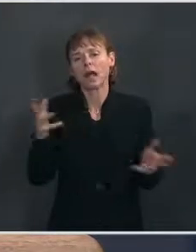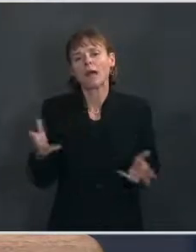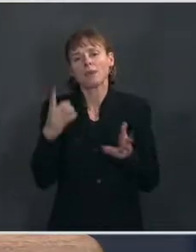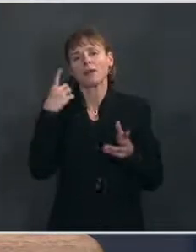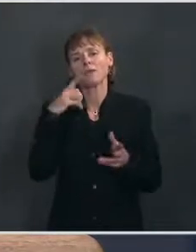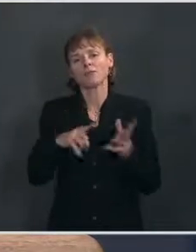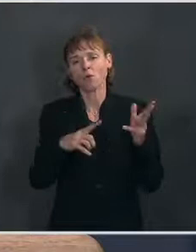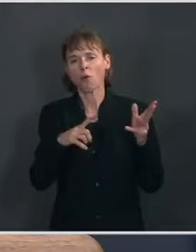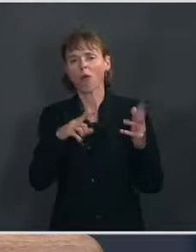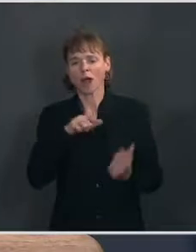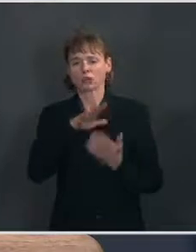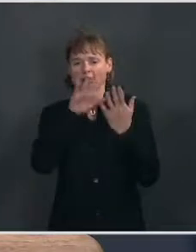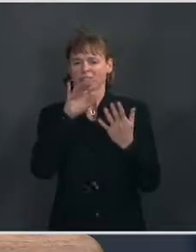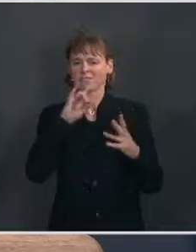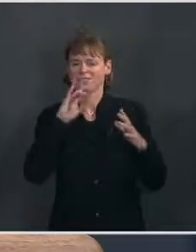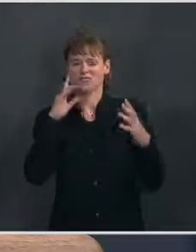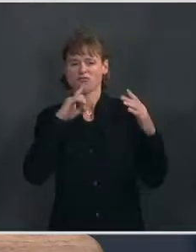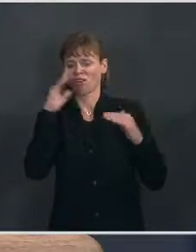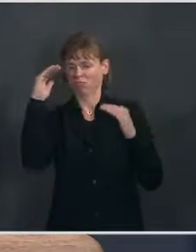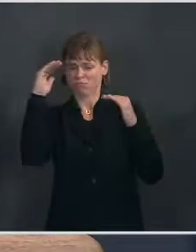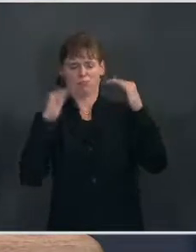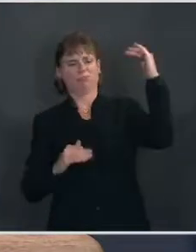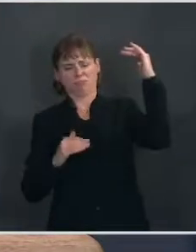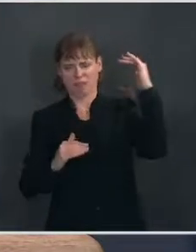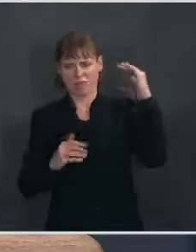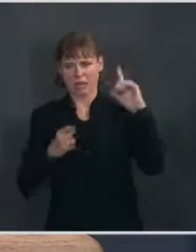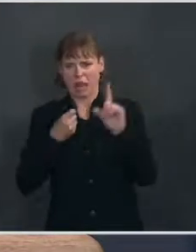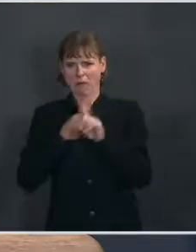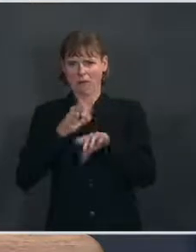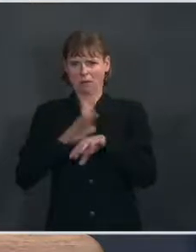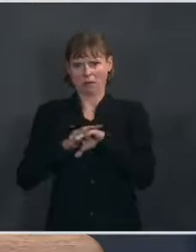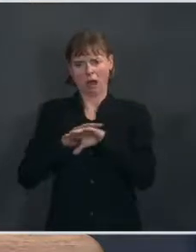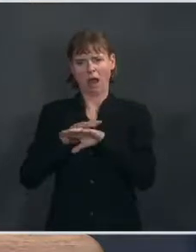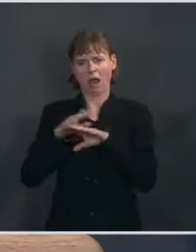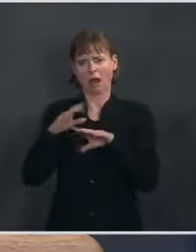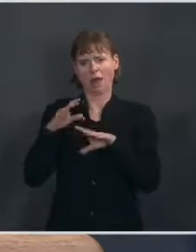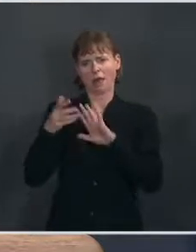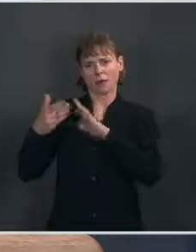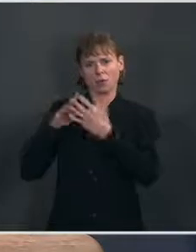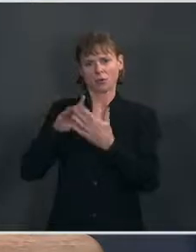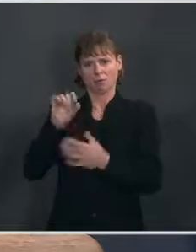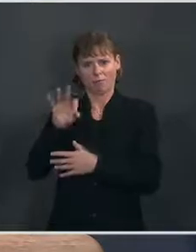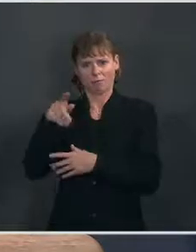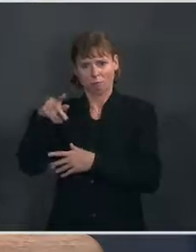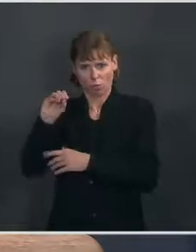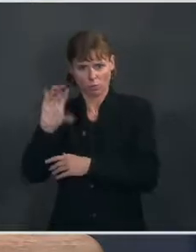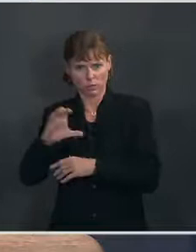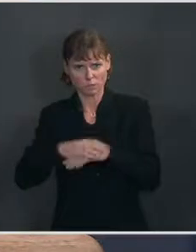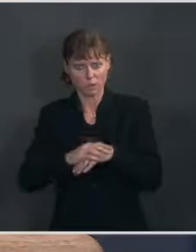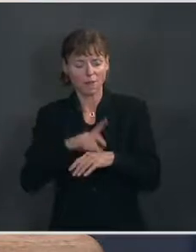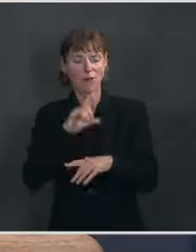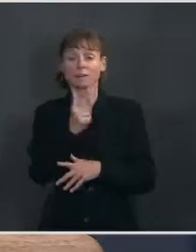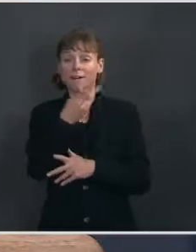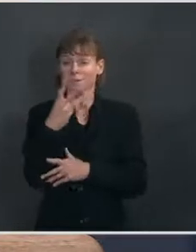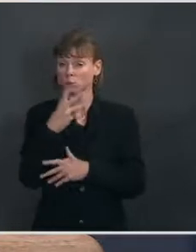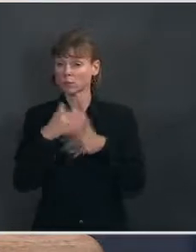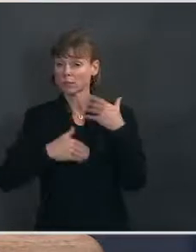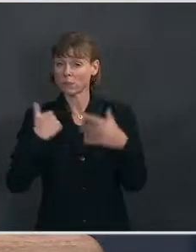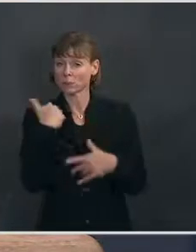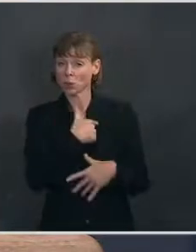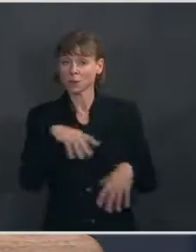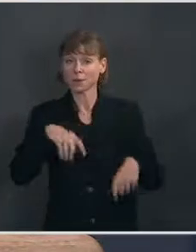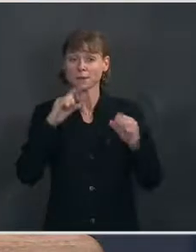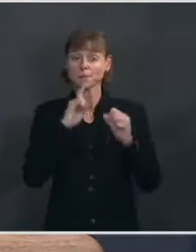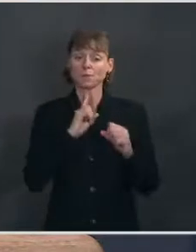disproportionate impact on communities of color. There are a couple of steps that we are taking substantively. One includes